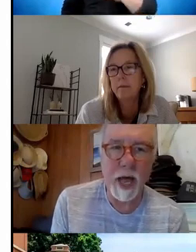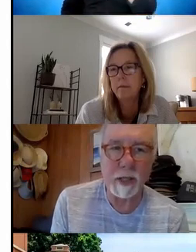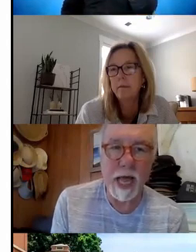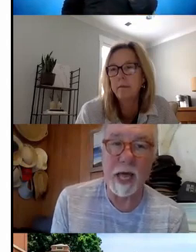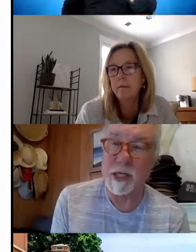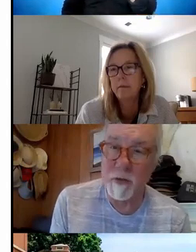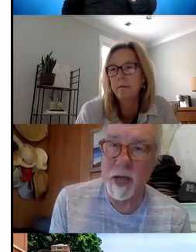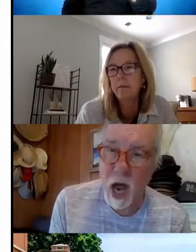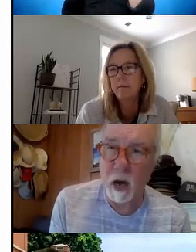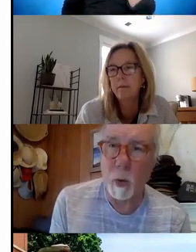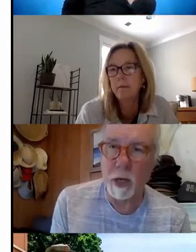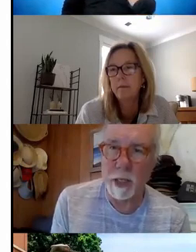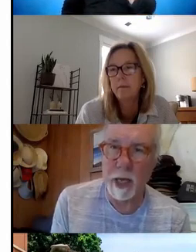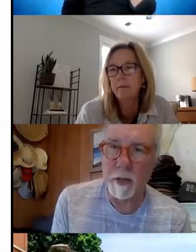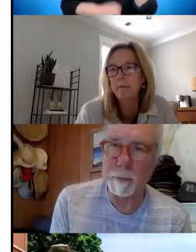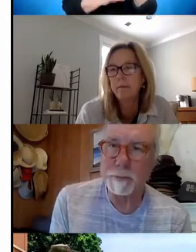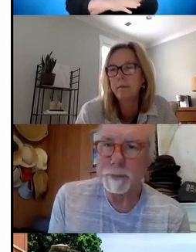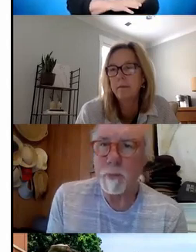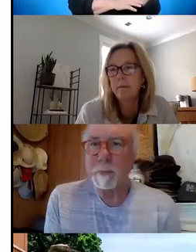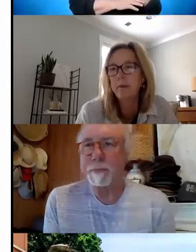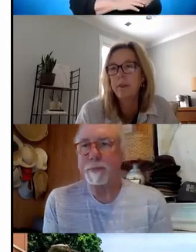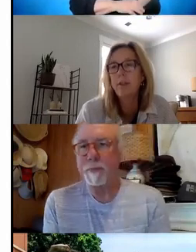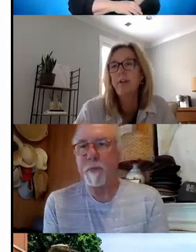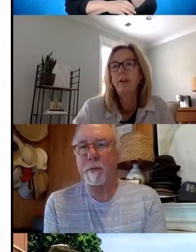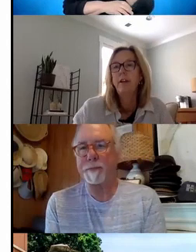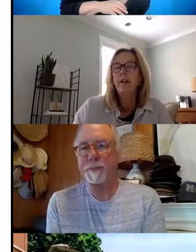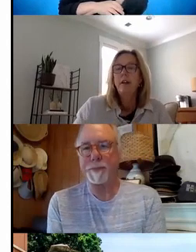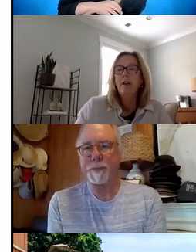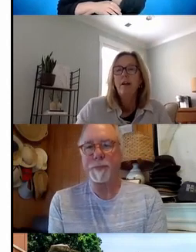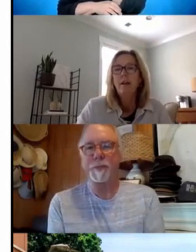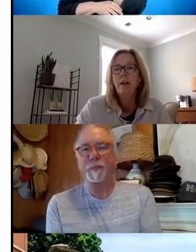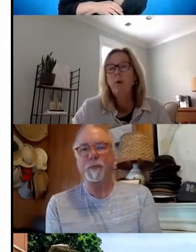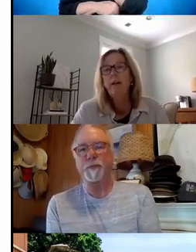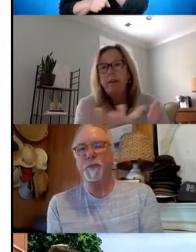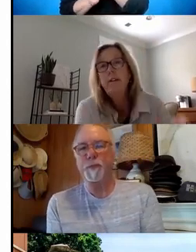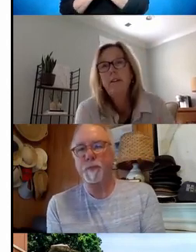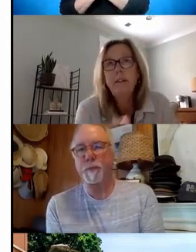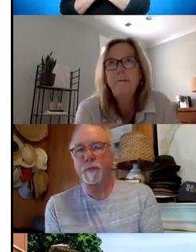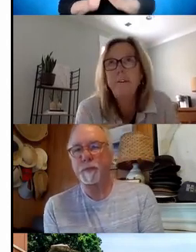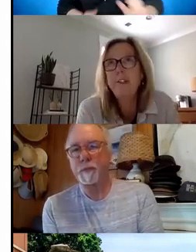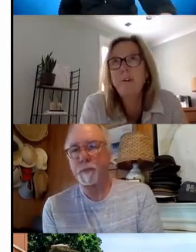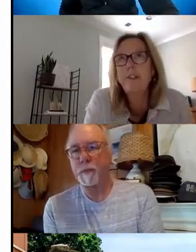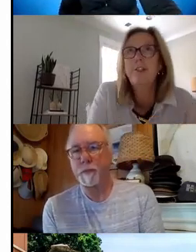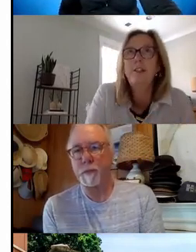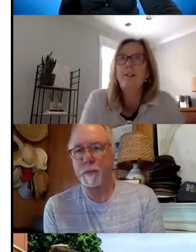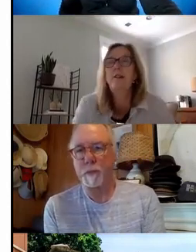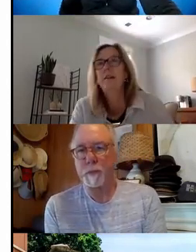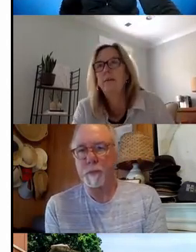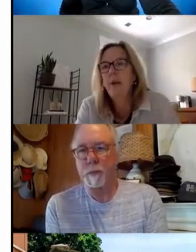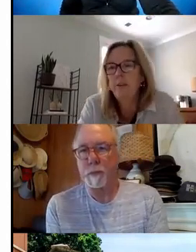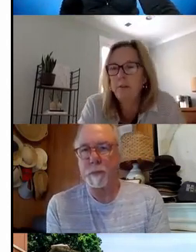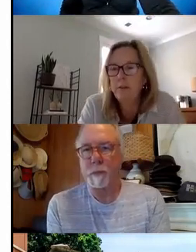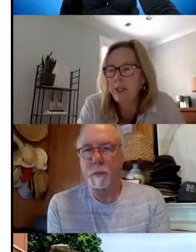does pre-ETS and DVR work together? Okay. Okay. Well, the first question,